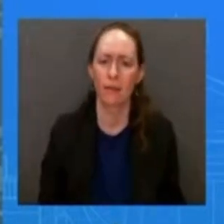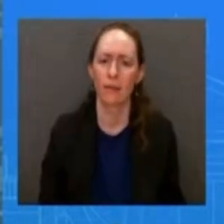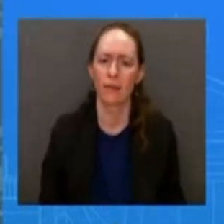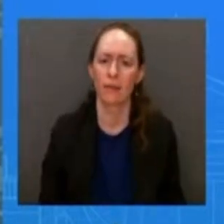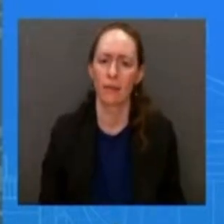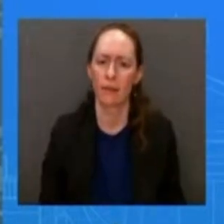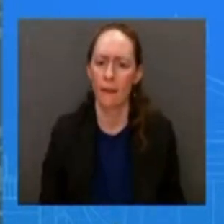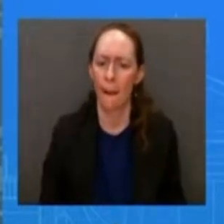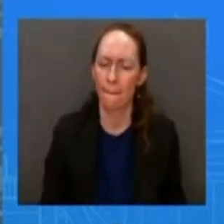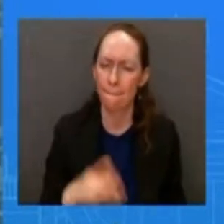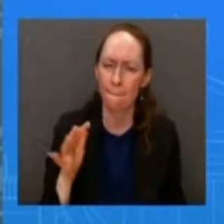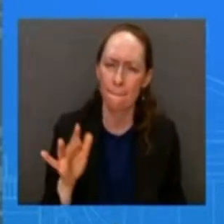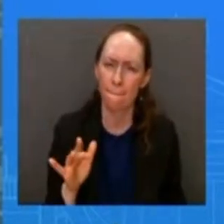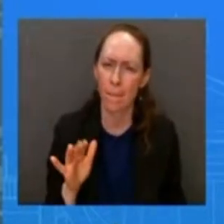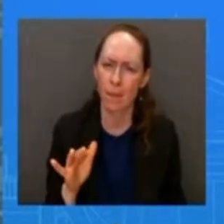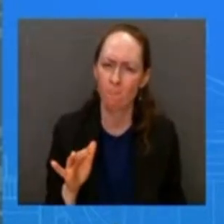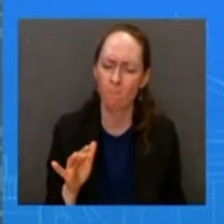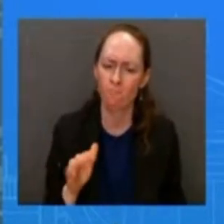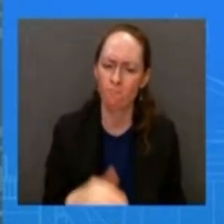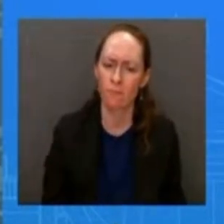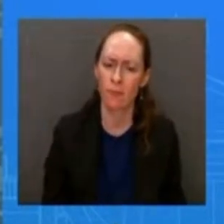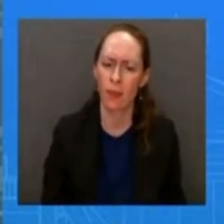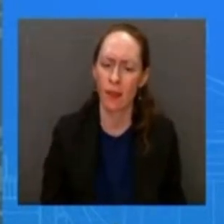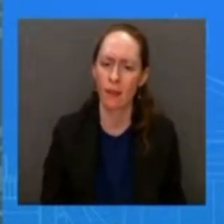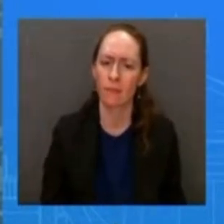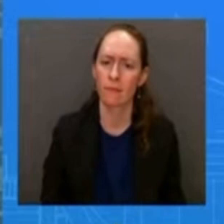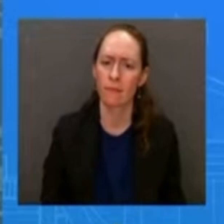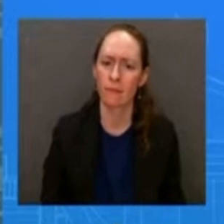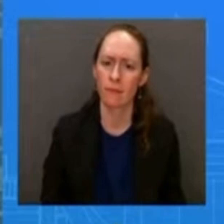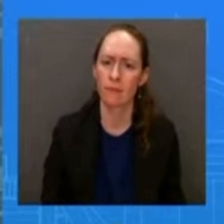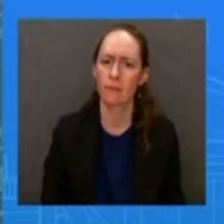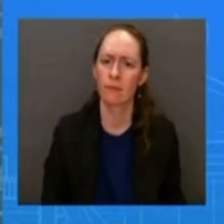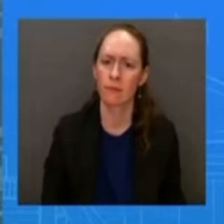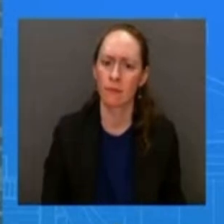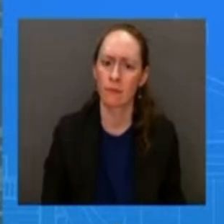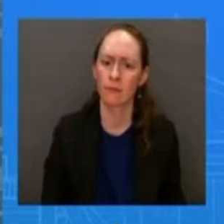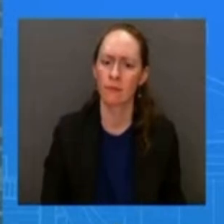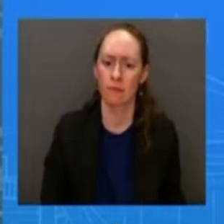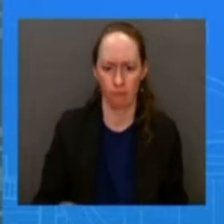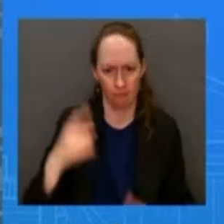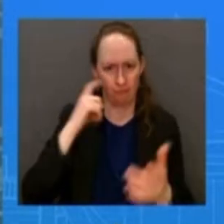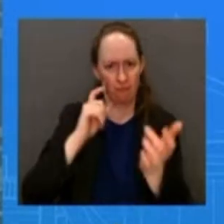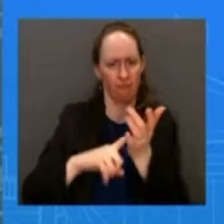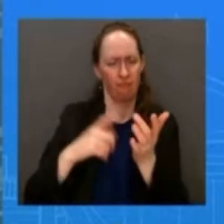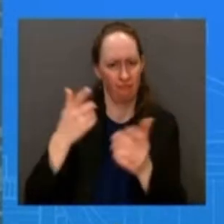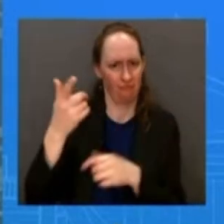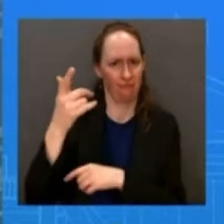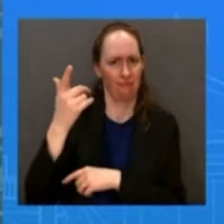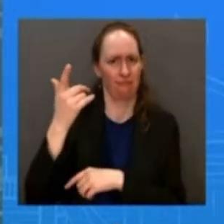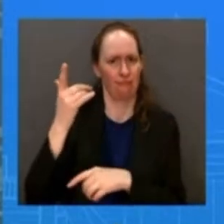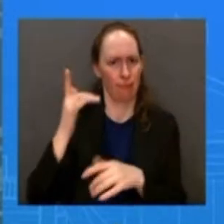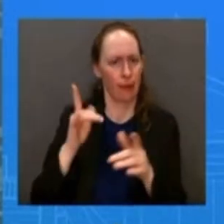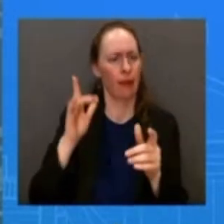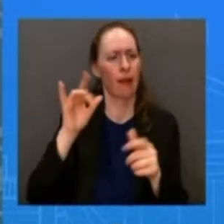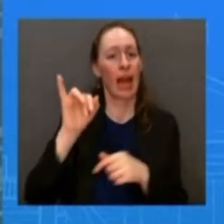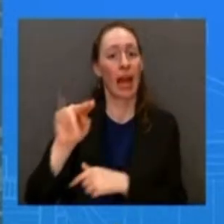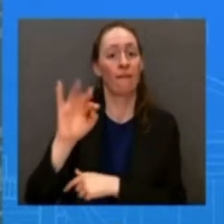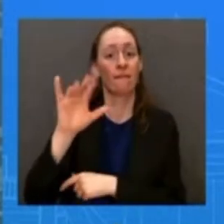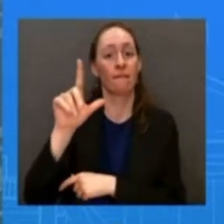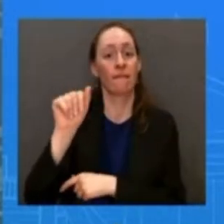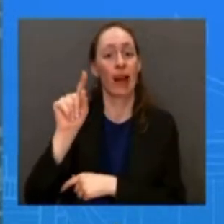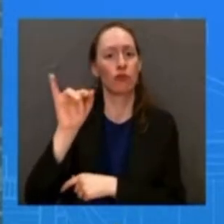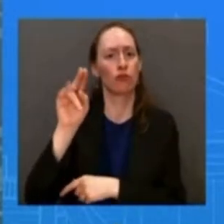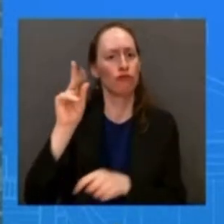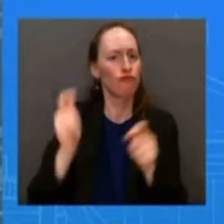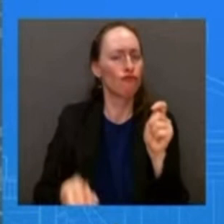to moderate over the last seven months and that's important uh that's important because again the president's economic plan is indeed working and